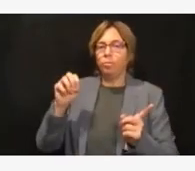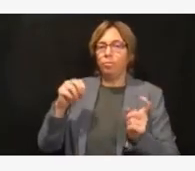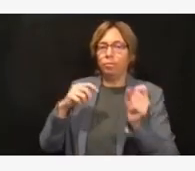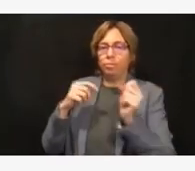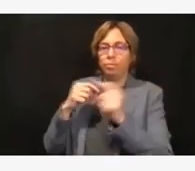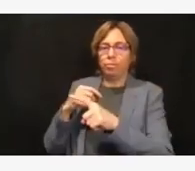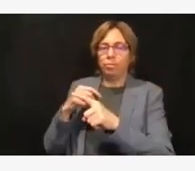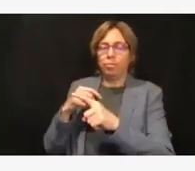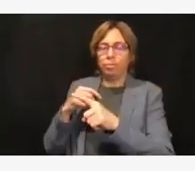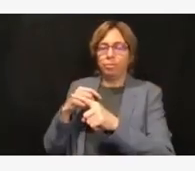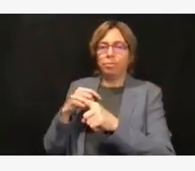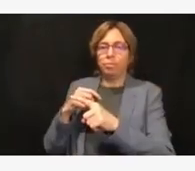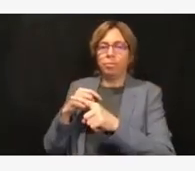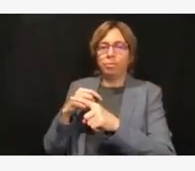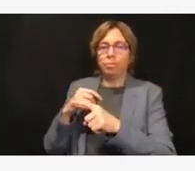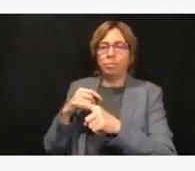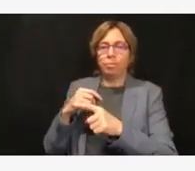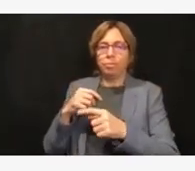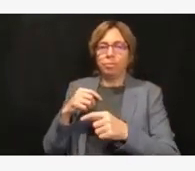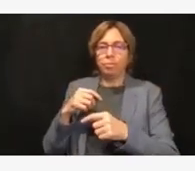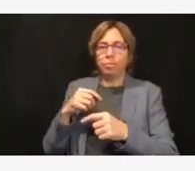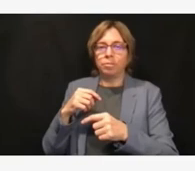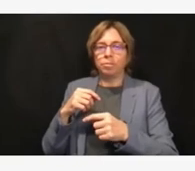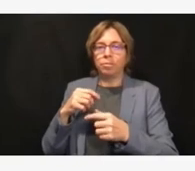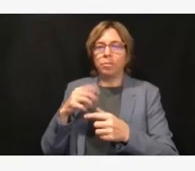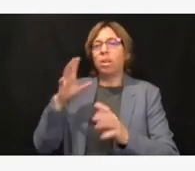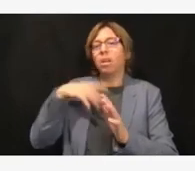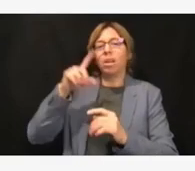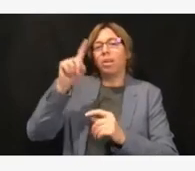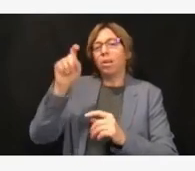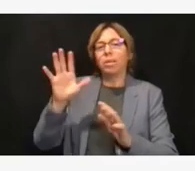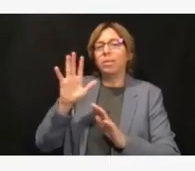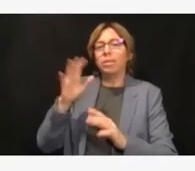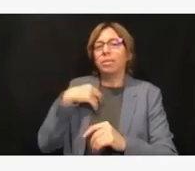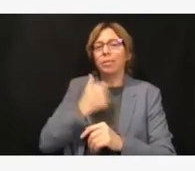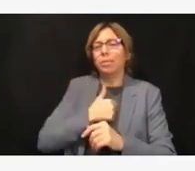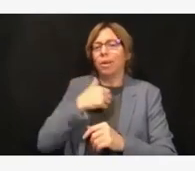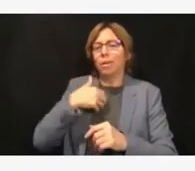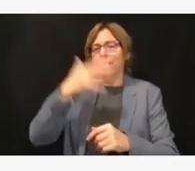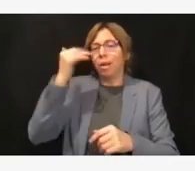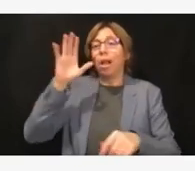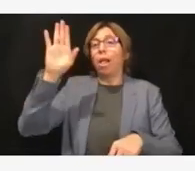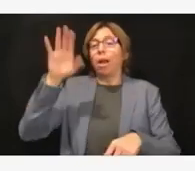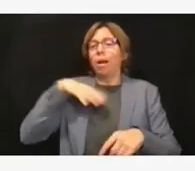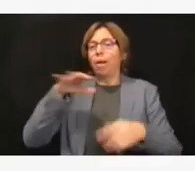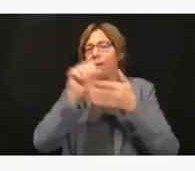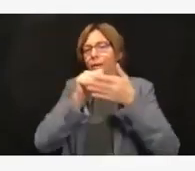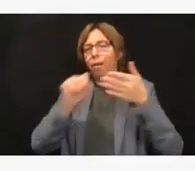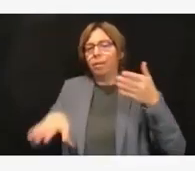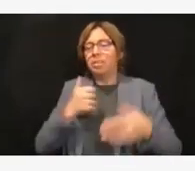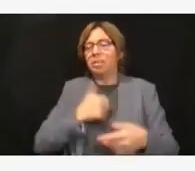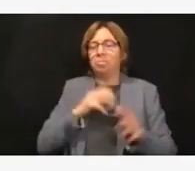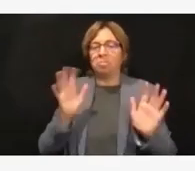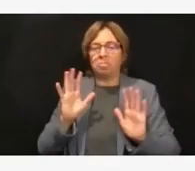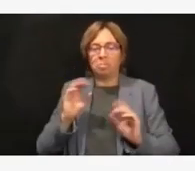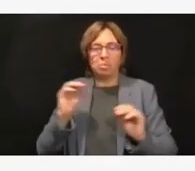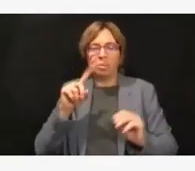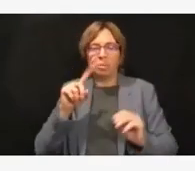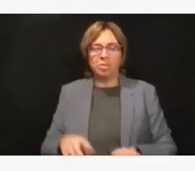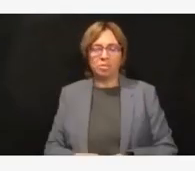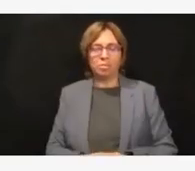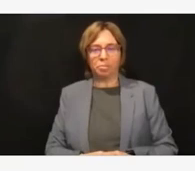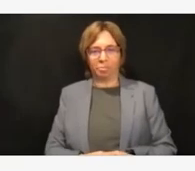I do not. Sorry. I need to figure out how to un-raise my hand. Okay. Thank you. So